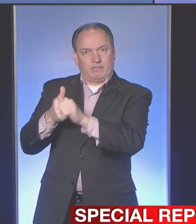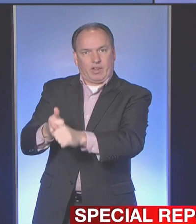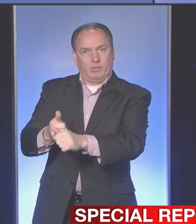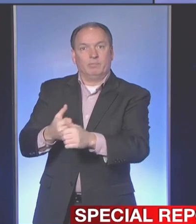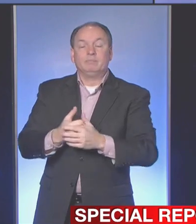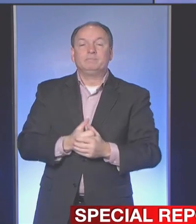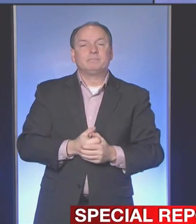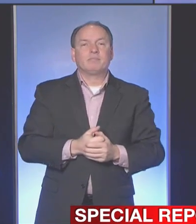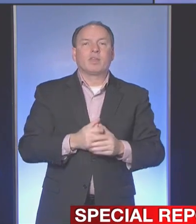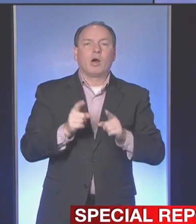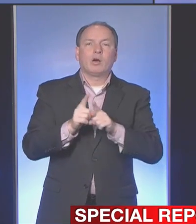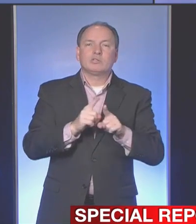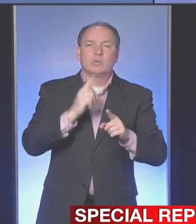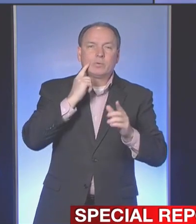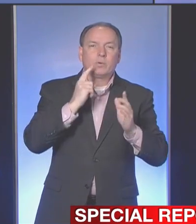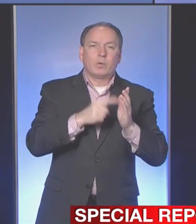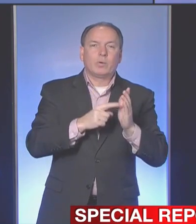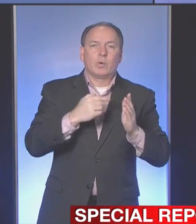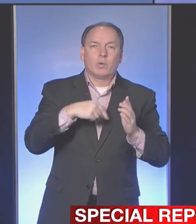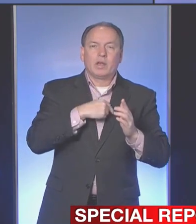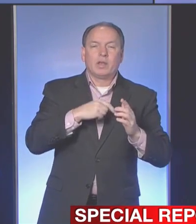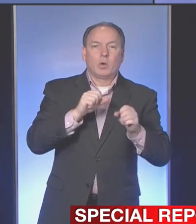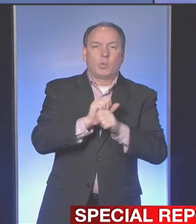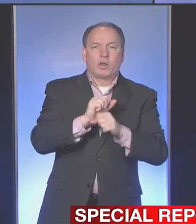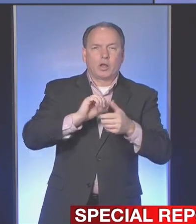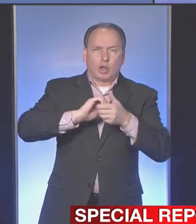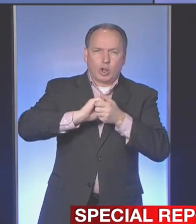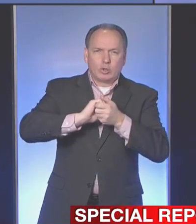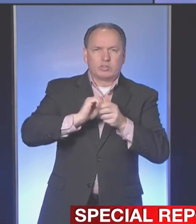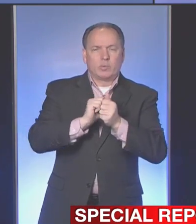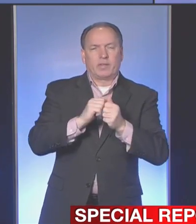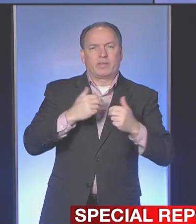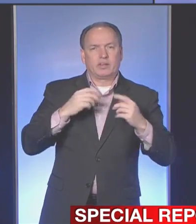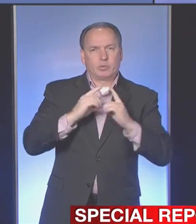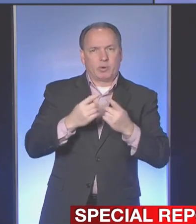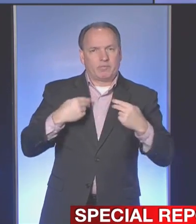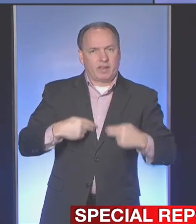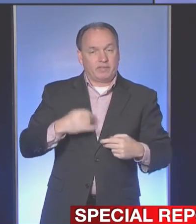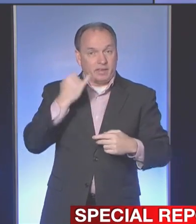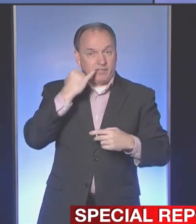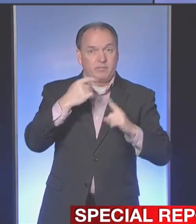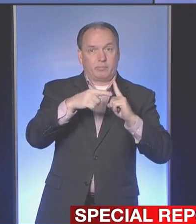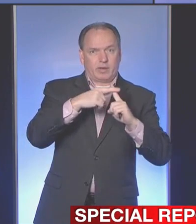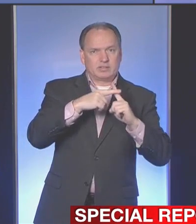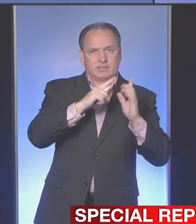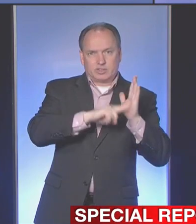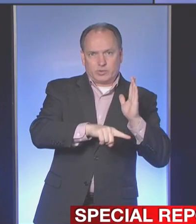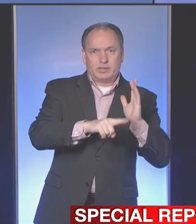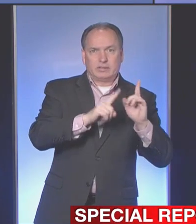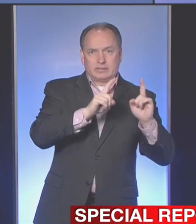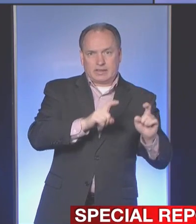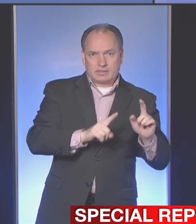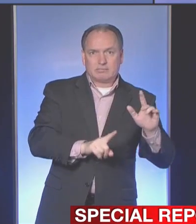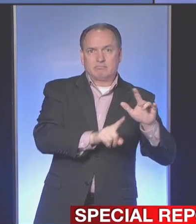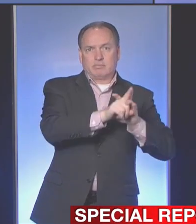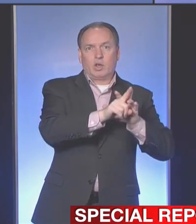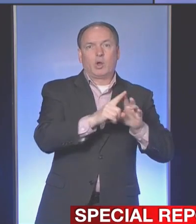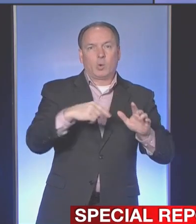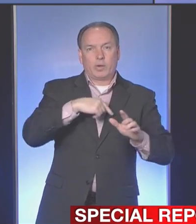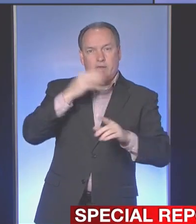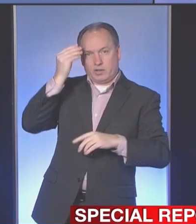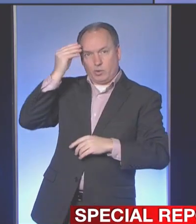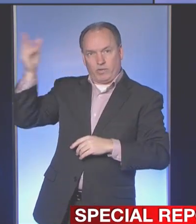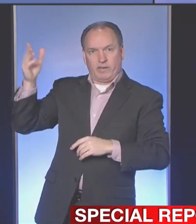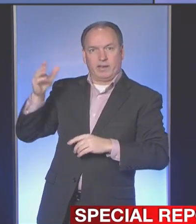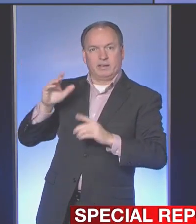Also just so you know we also work very closely with the Department of Health and if we do have a positive screen positive test we do notify Department of Health